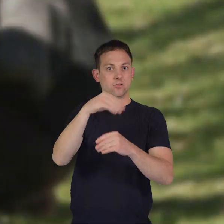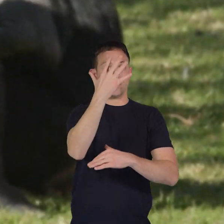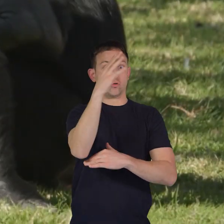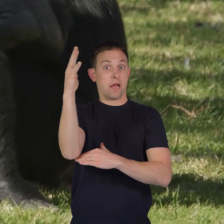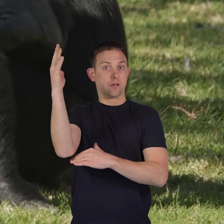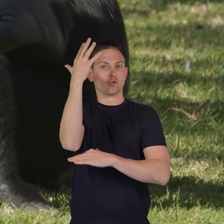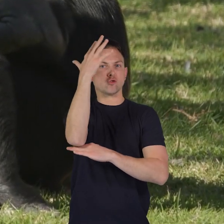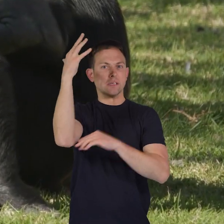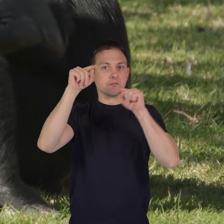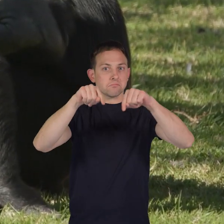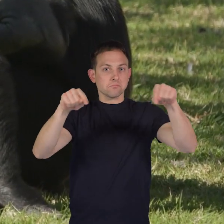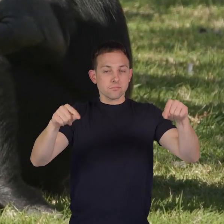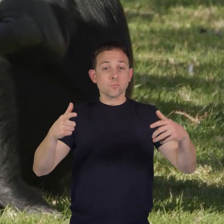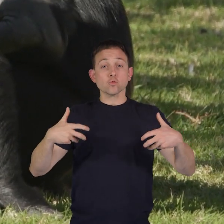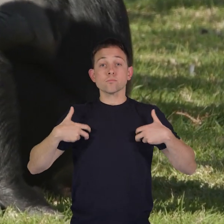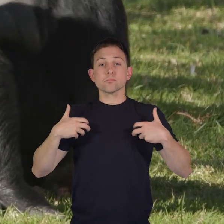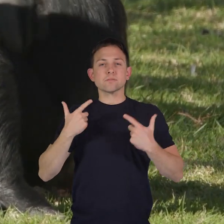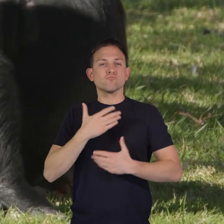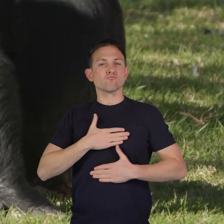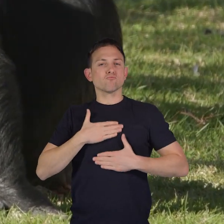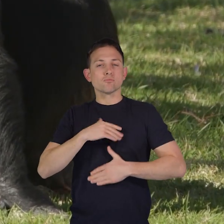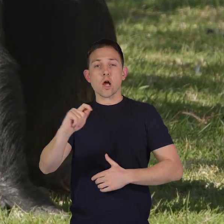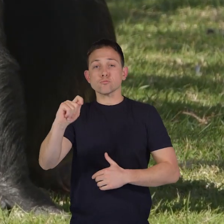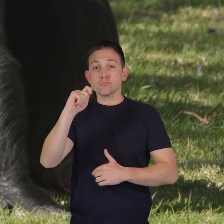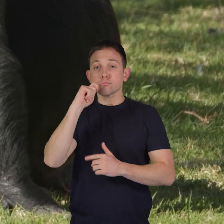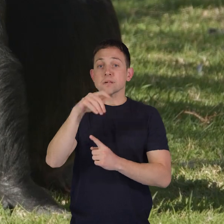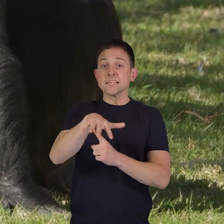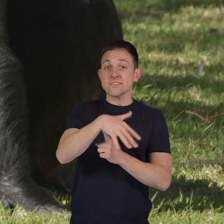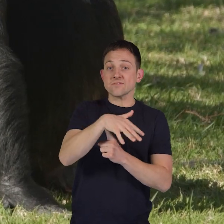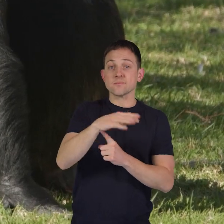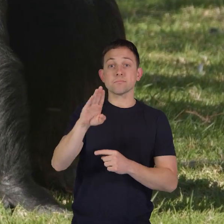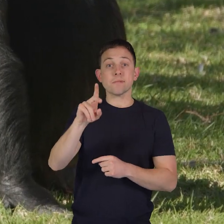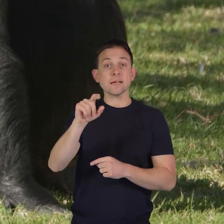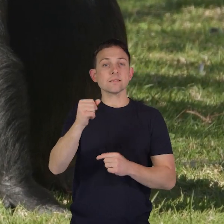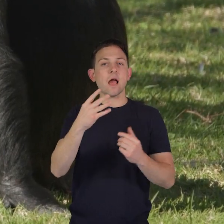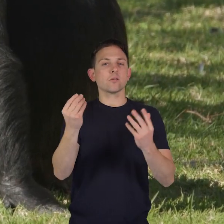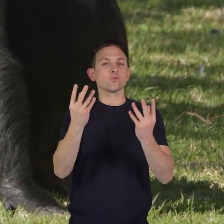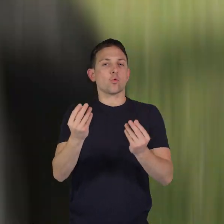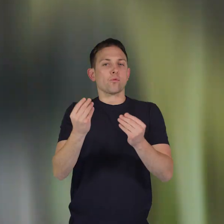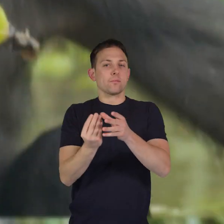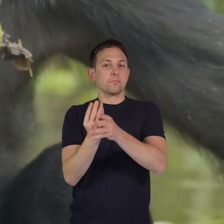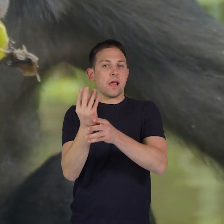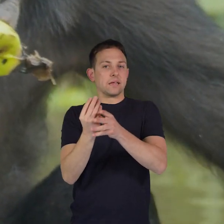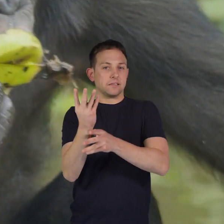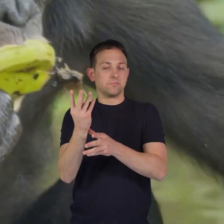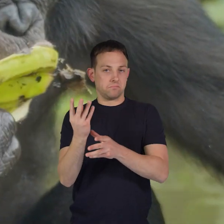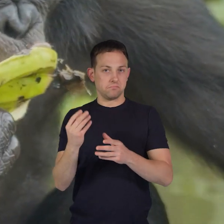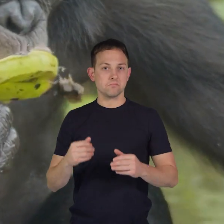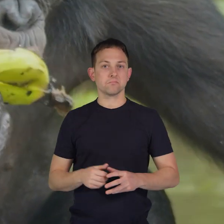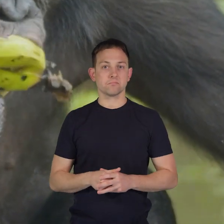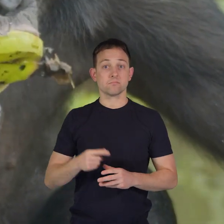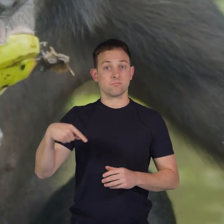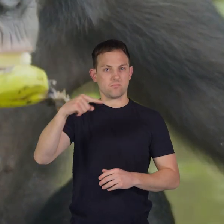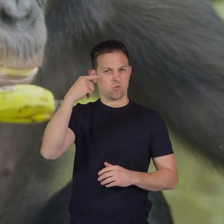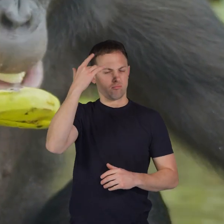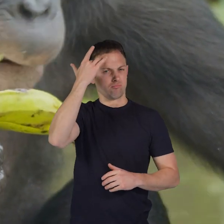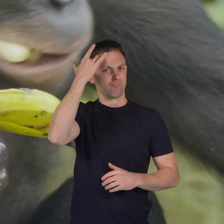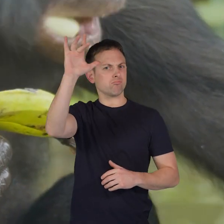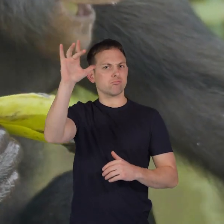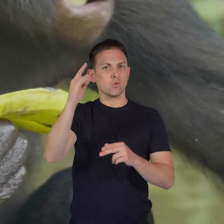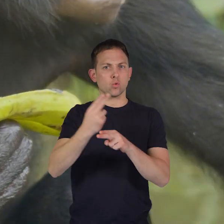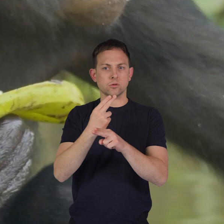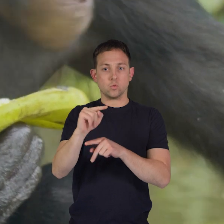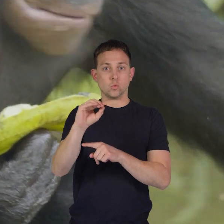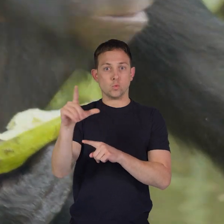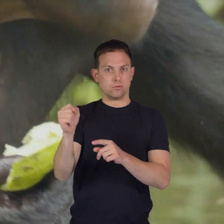chimpanzees enjoy munching on leaves buds and the soft parts of plants they are pretty intelligent and use